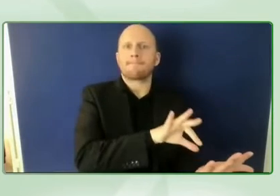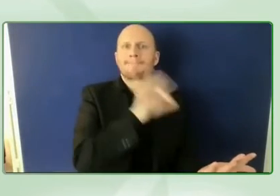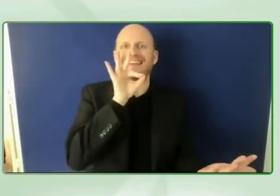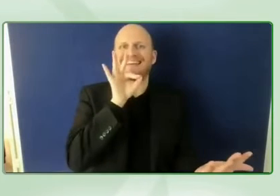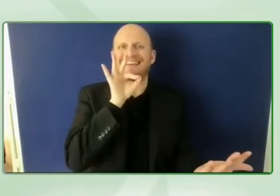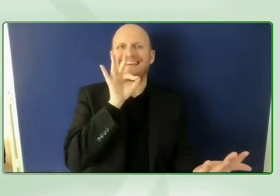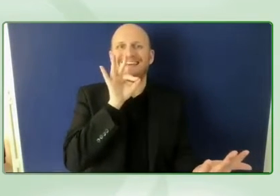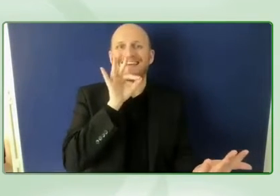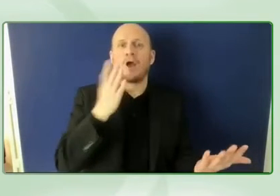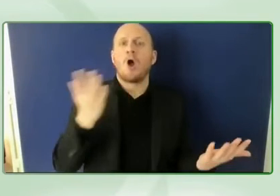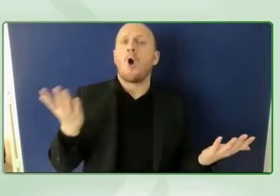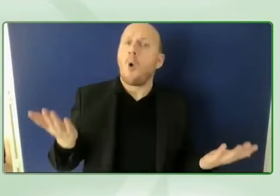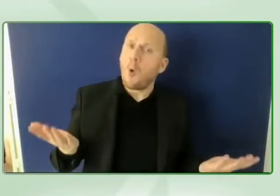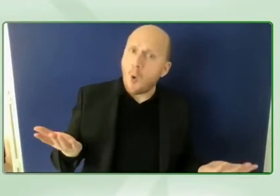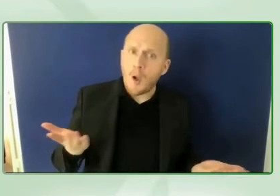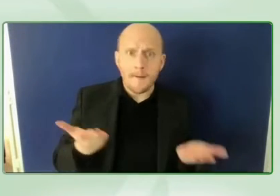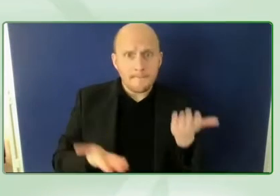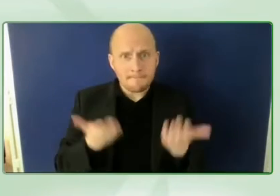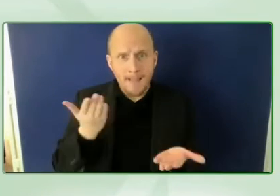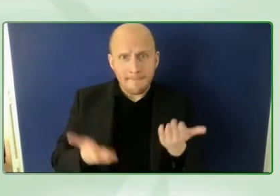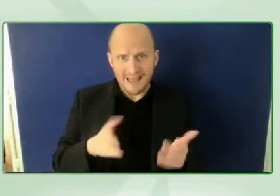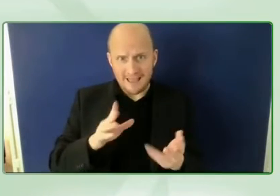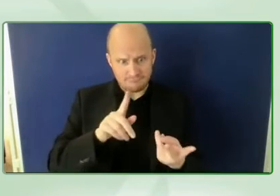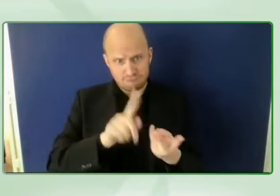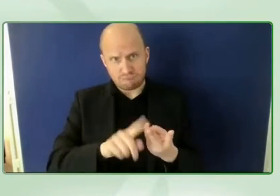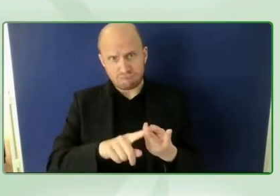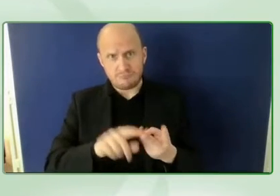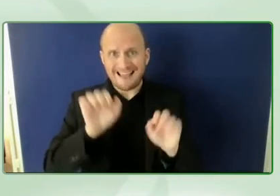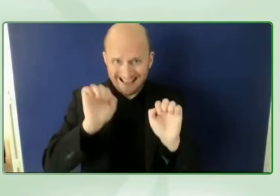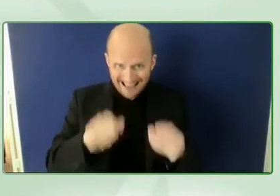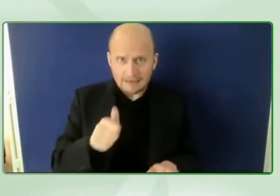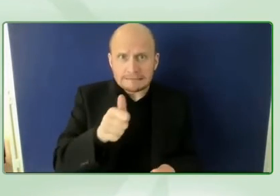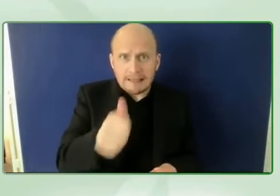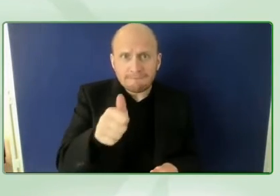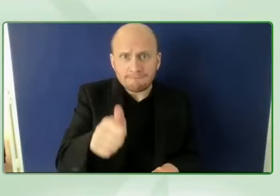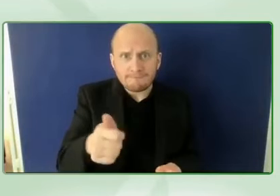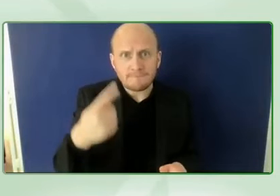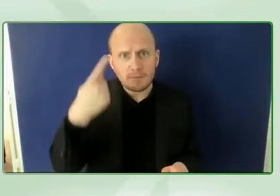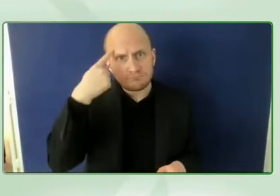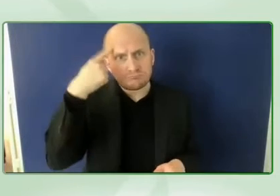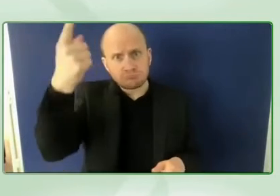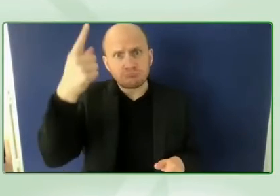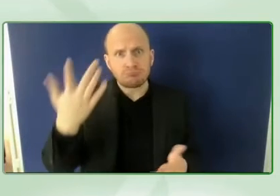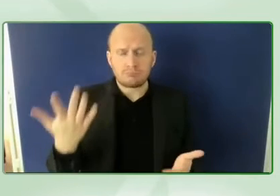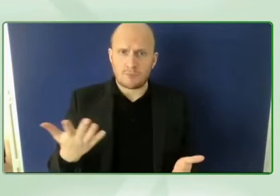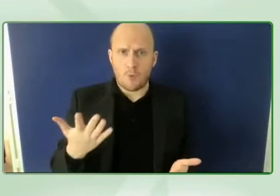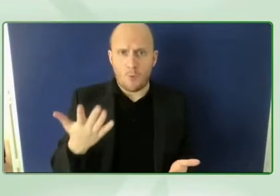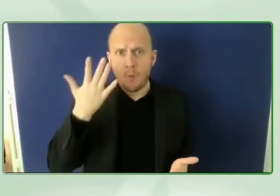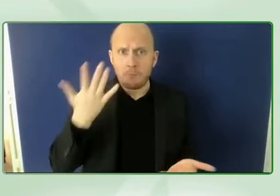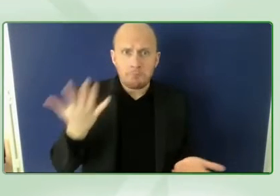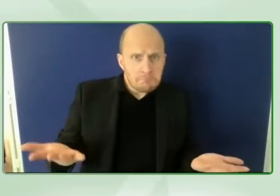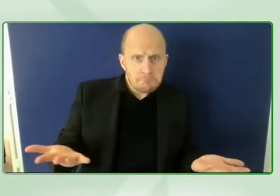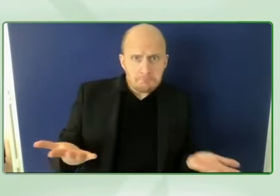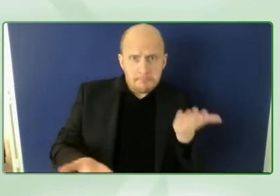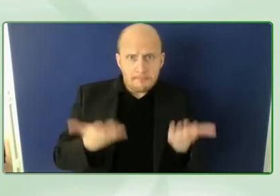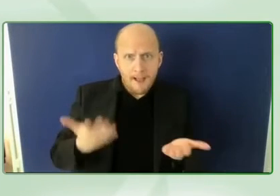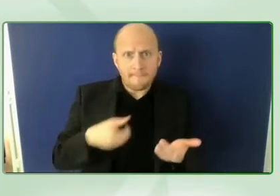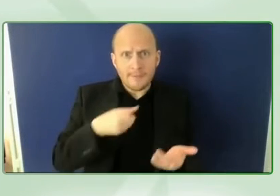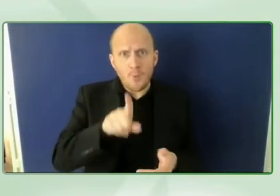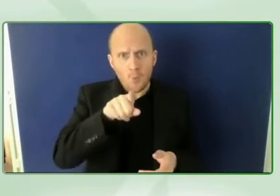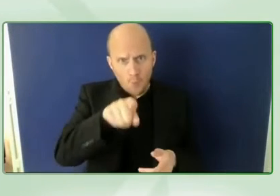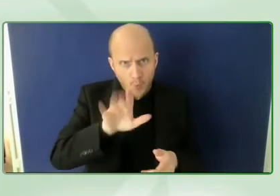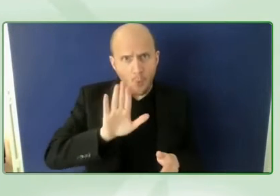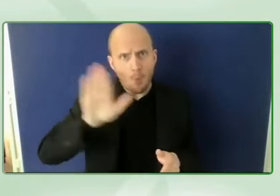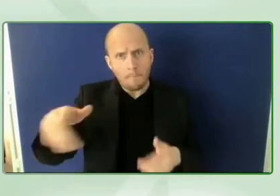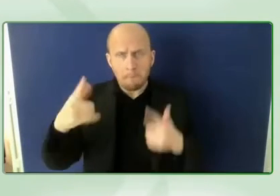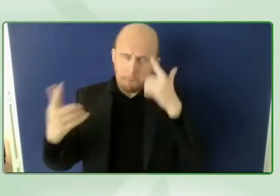with your own commitment so the homework for people could be just coming up with their own commitment i mean if you're a if you're a leader of an